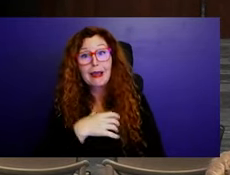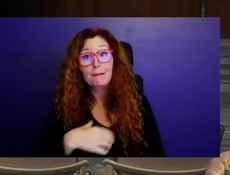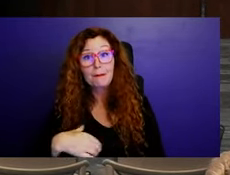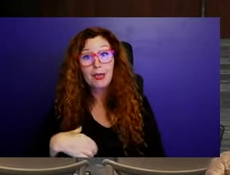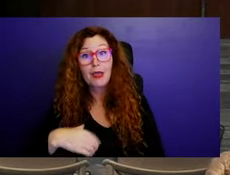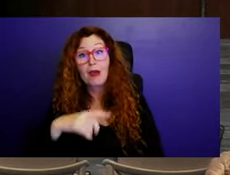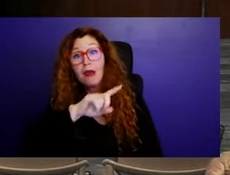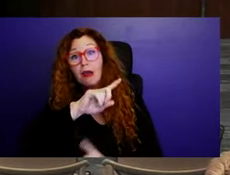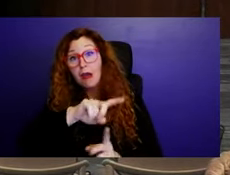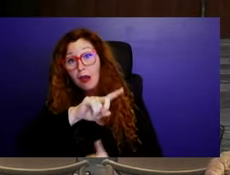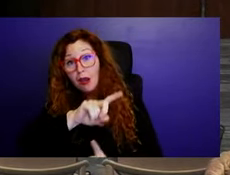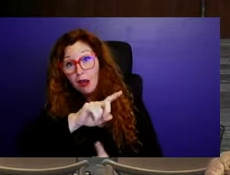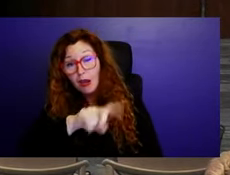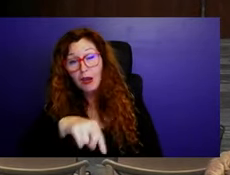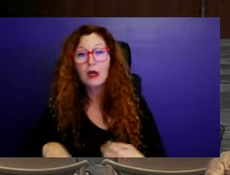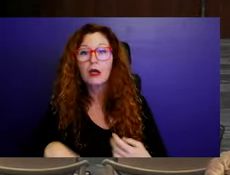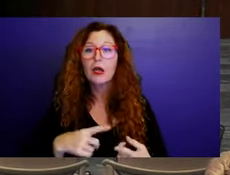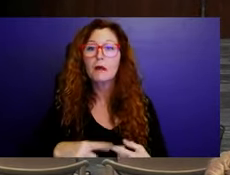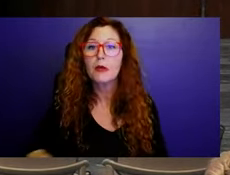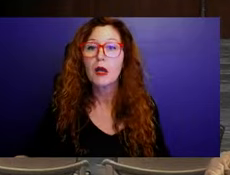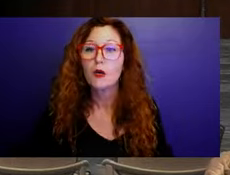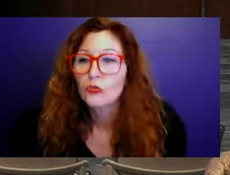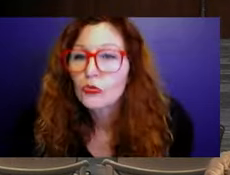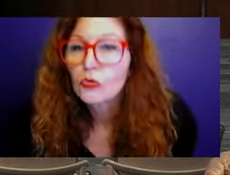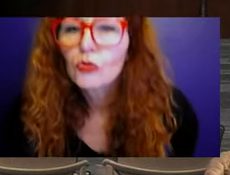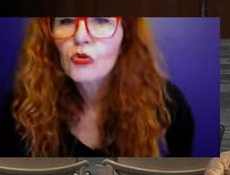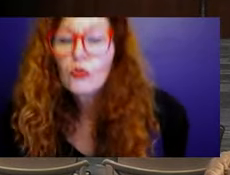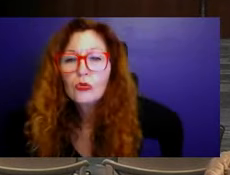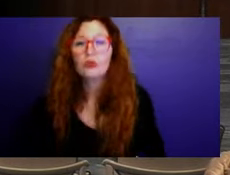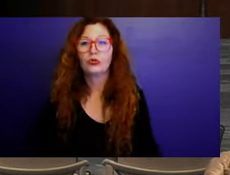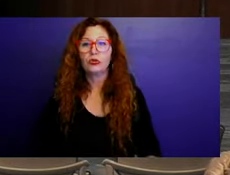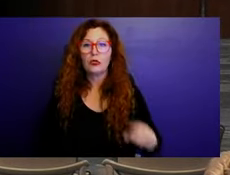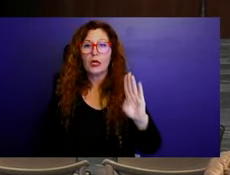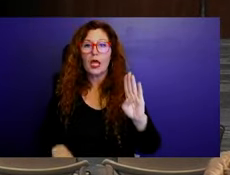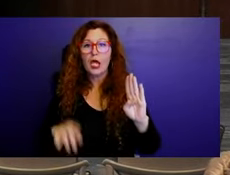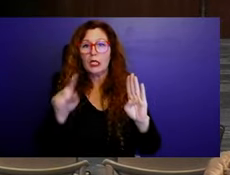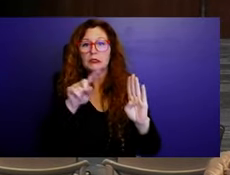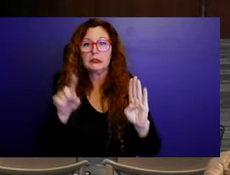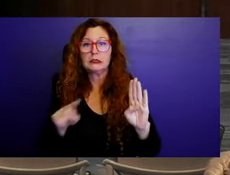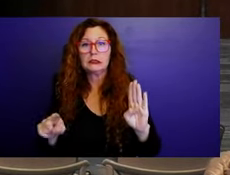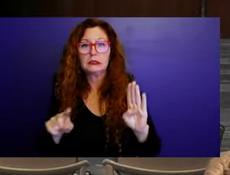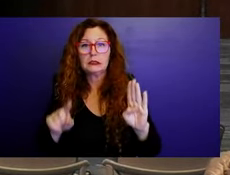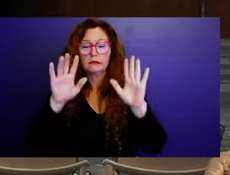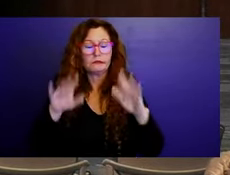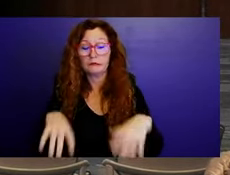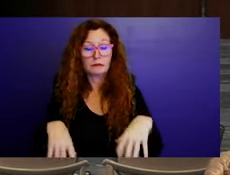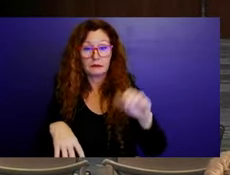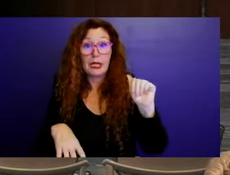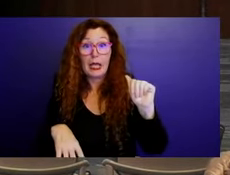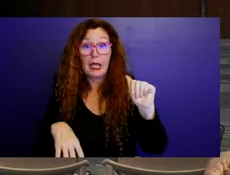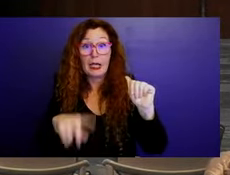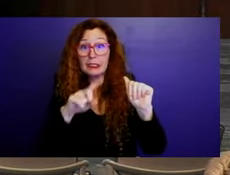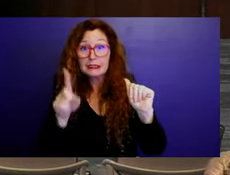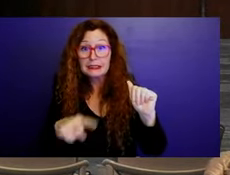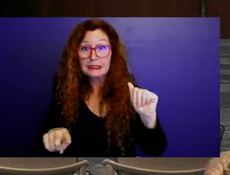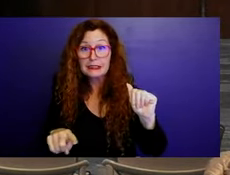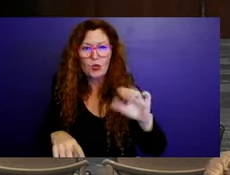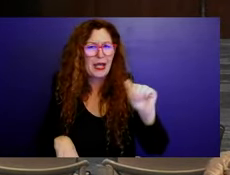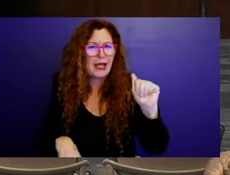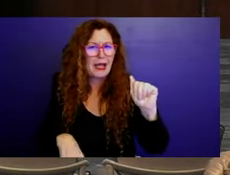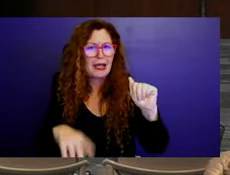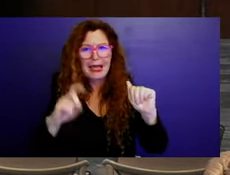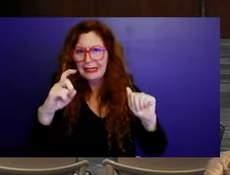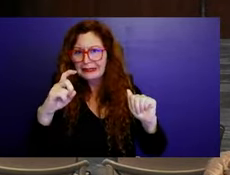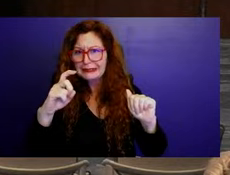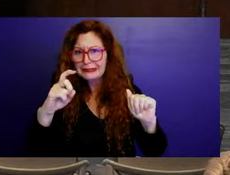regarding the two zones. You're talking about an a zone and a Z zone, uh, or as X, a and X, uh, it was a